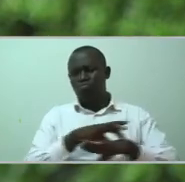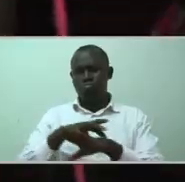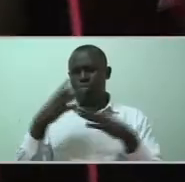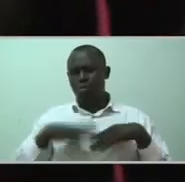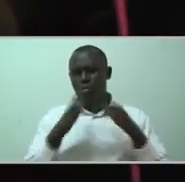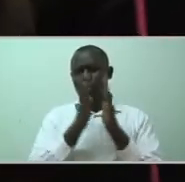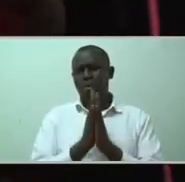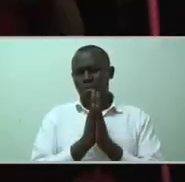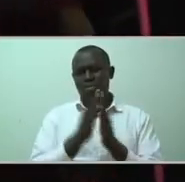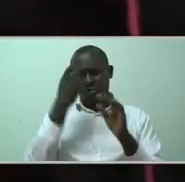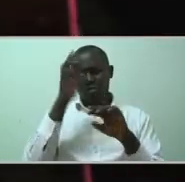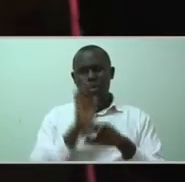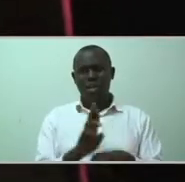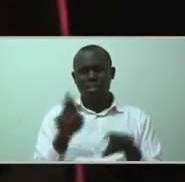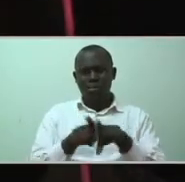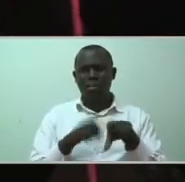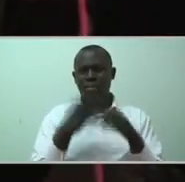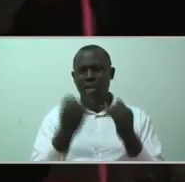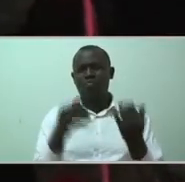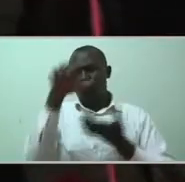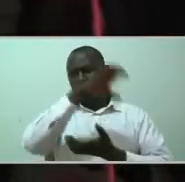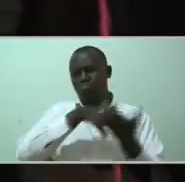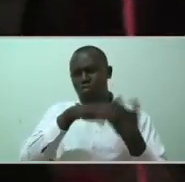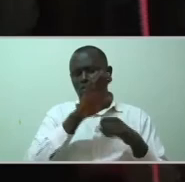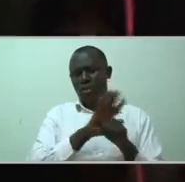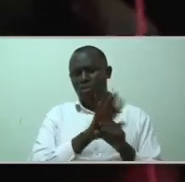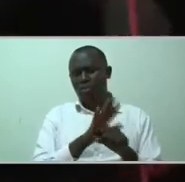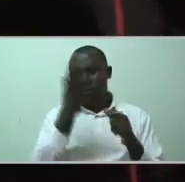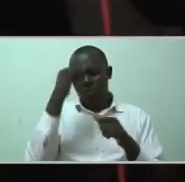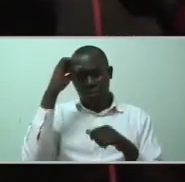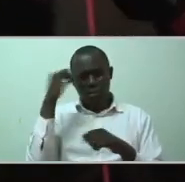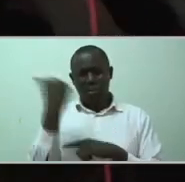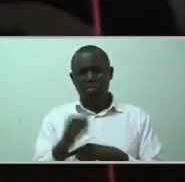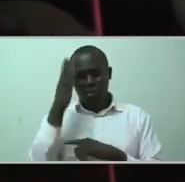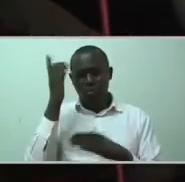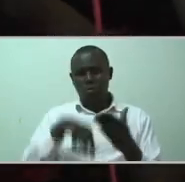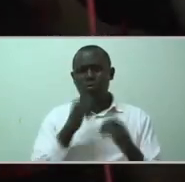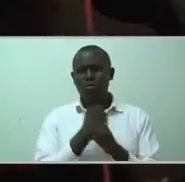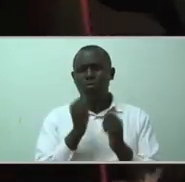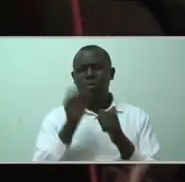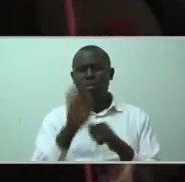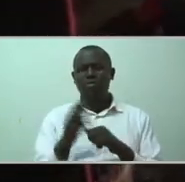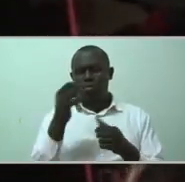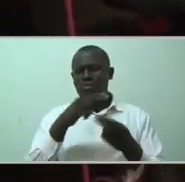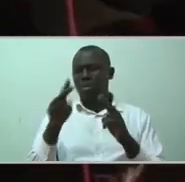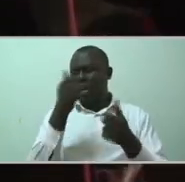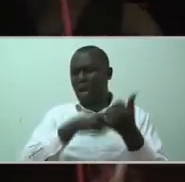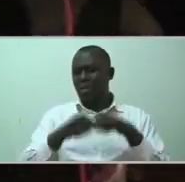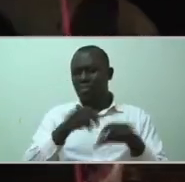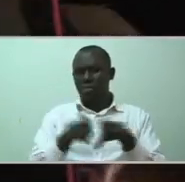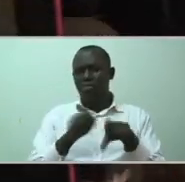We were confused. didn't know what to do with her because she was so much active. was hyper.